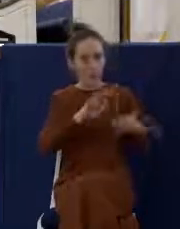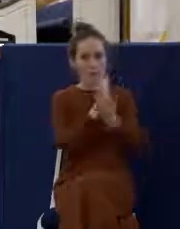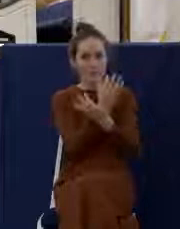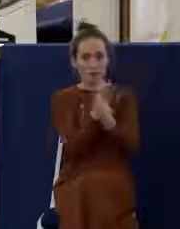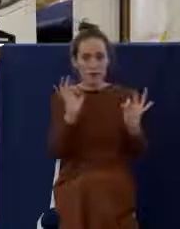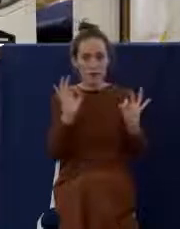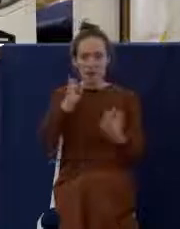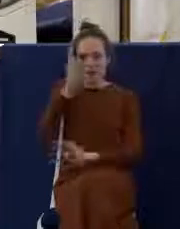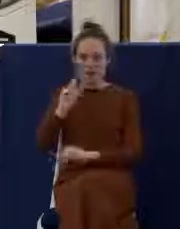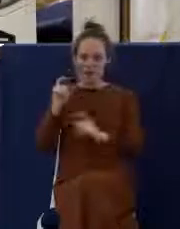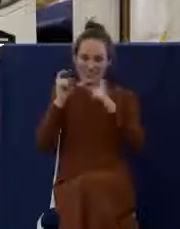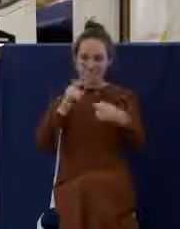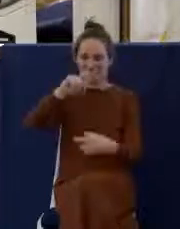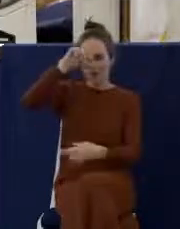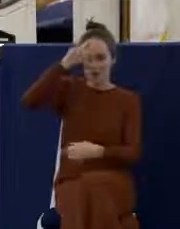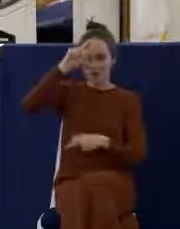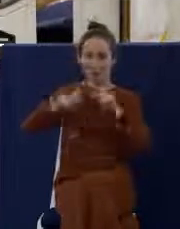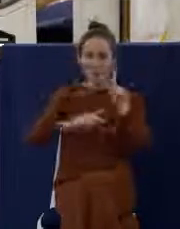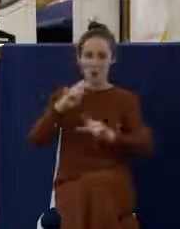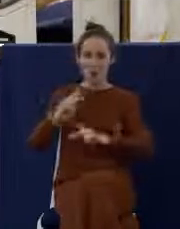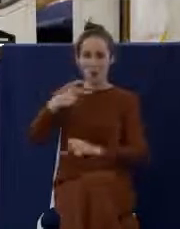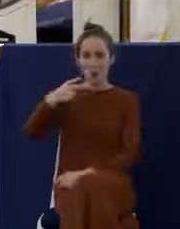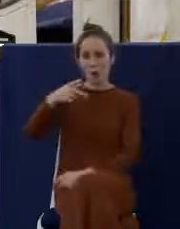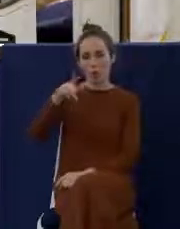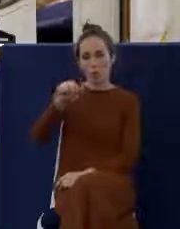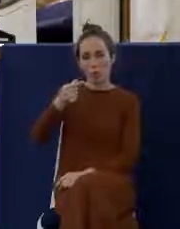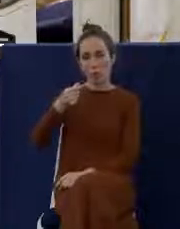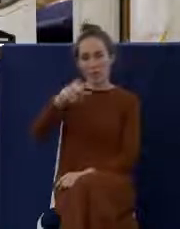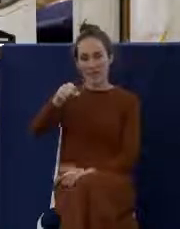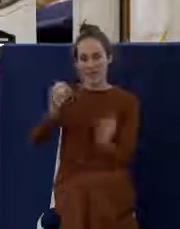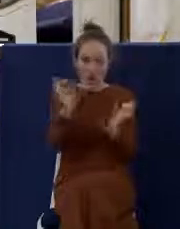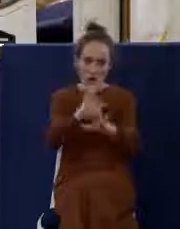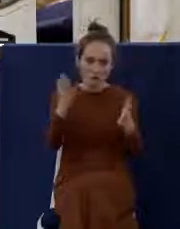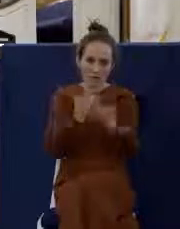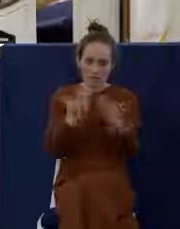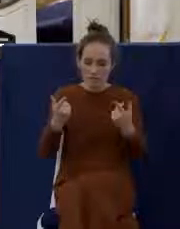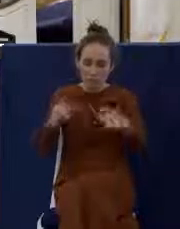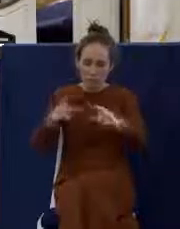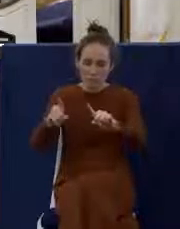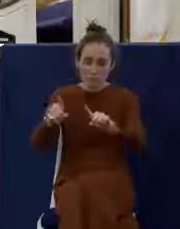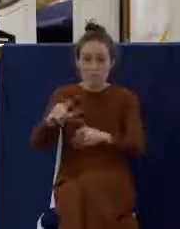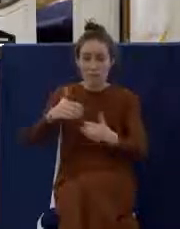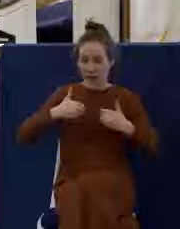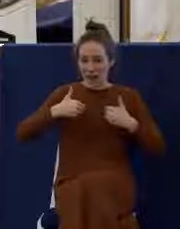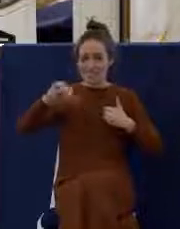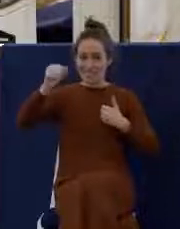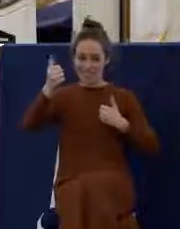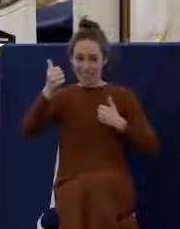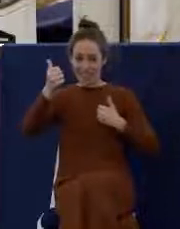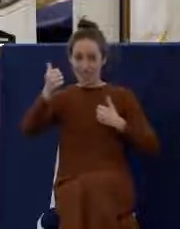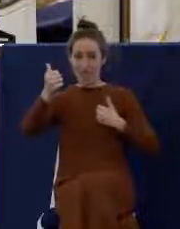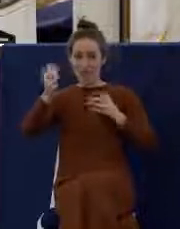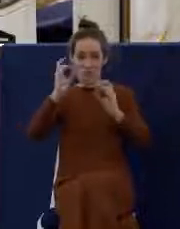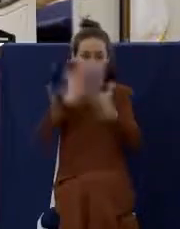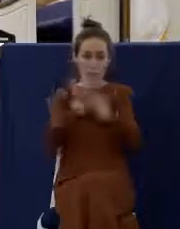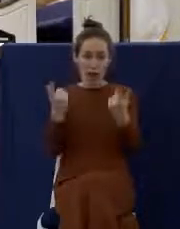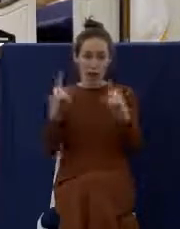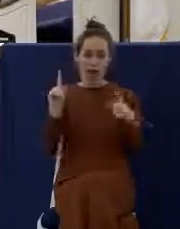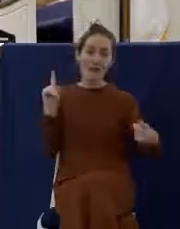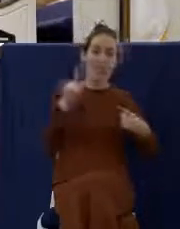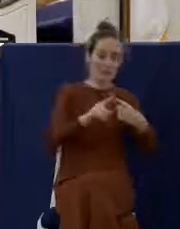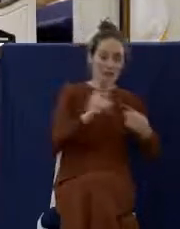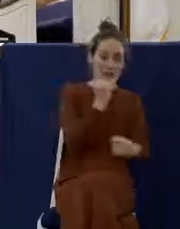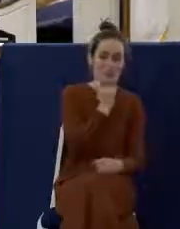on the Egyptians until Pharaoh would let his people go. There were 10 plagues. The last plague was the